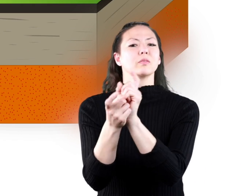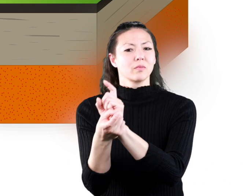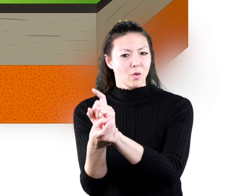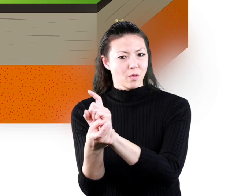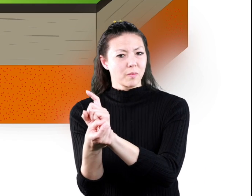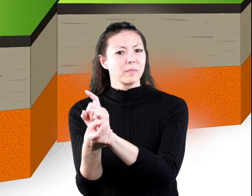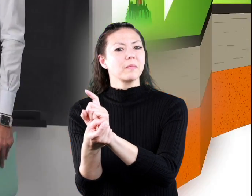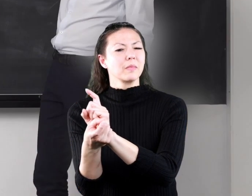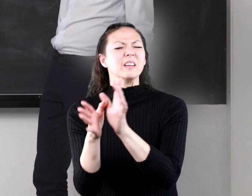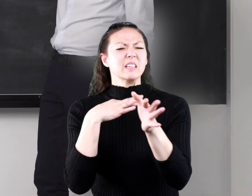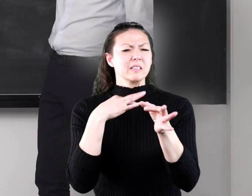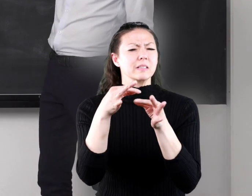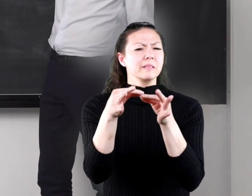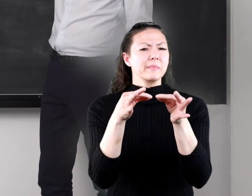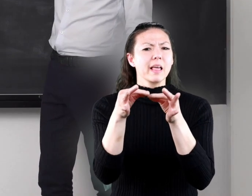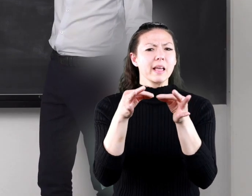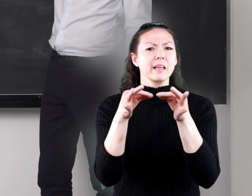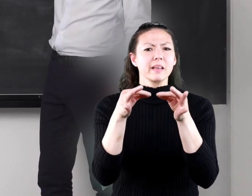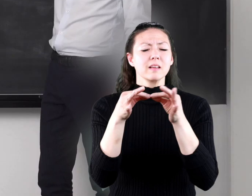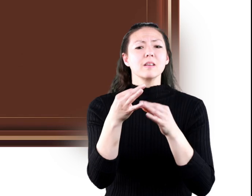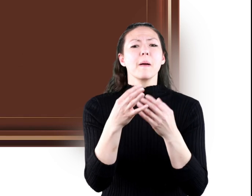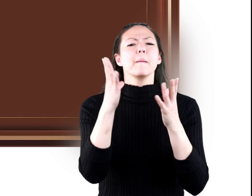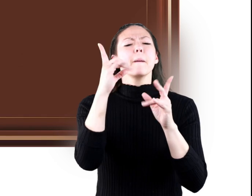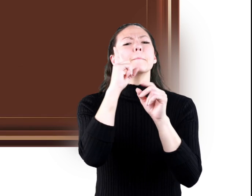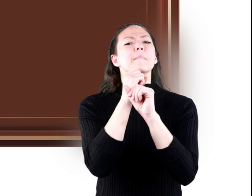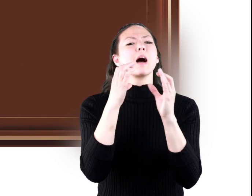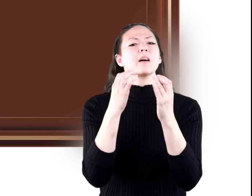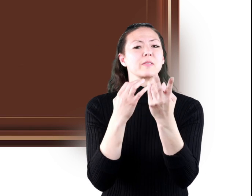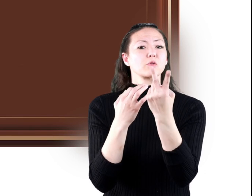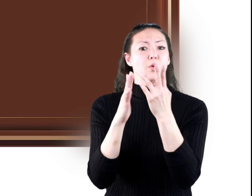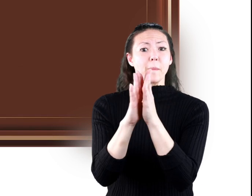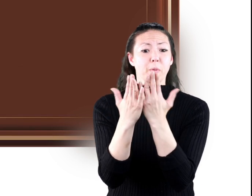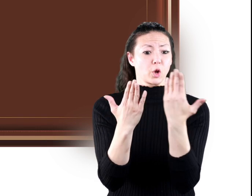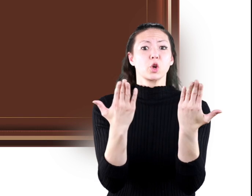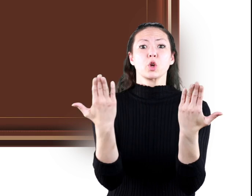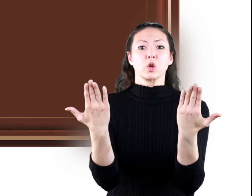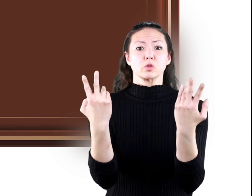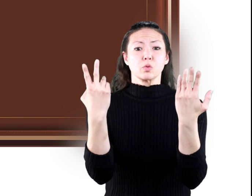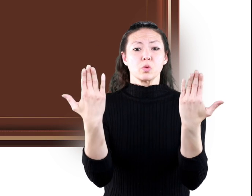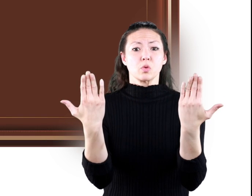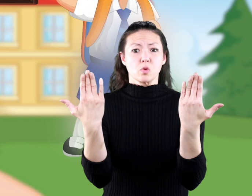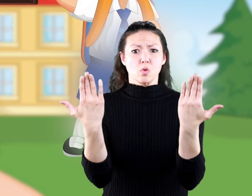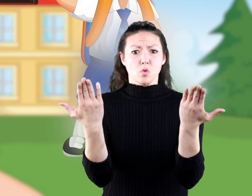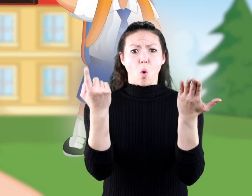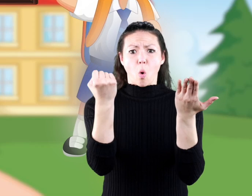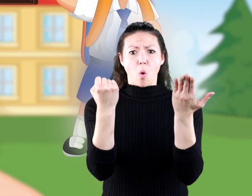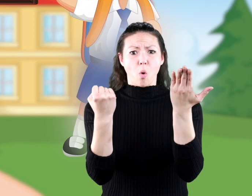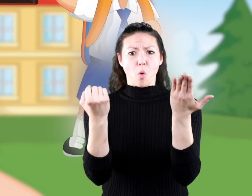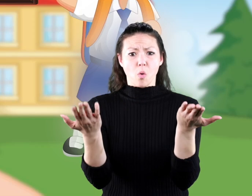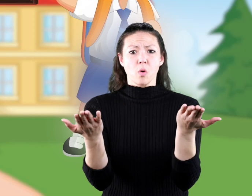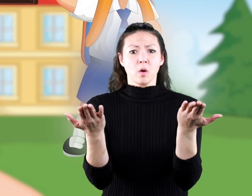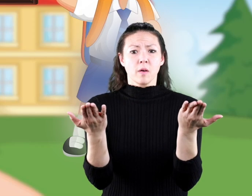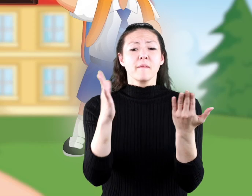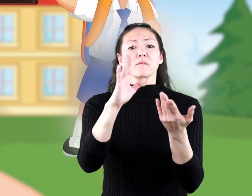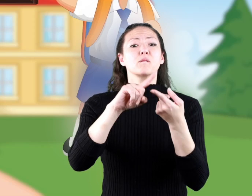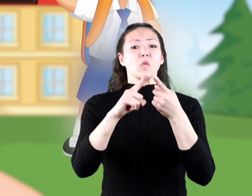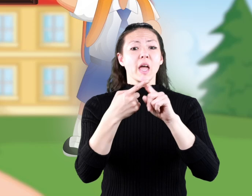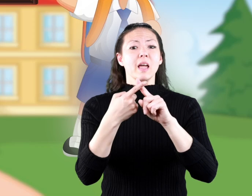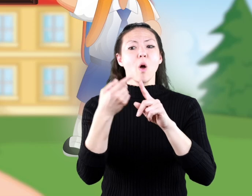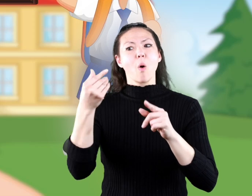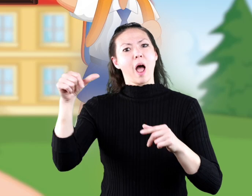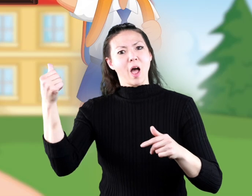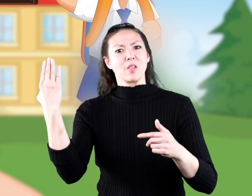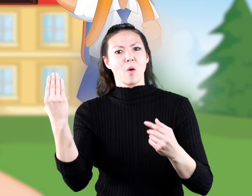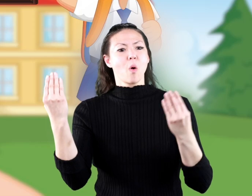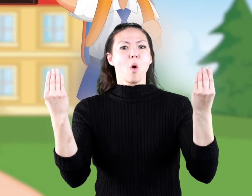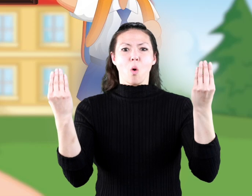let's explain imagine you have two big textbooks you're holding one and your friend is holding